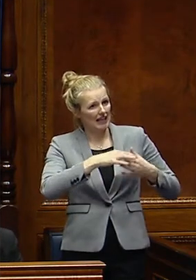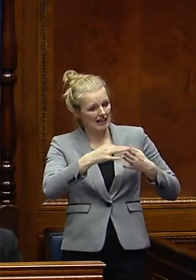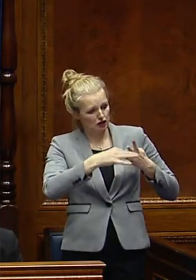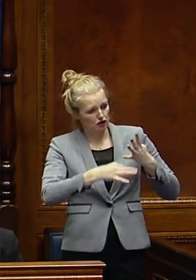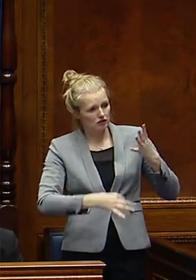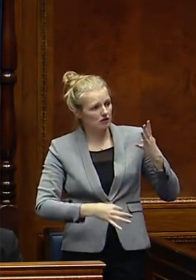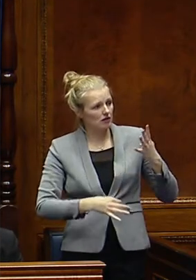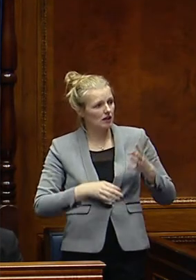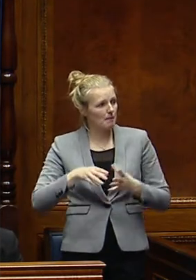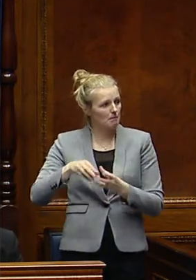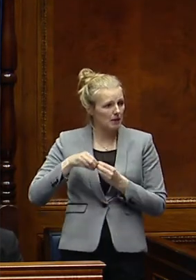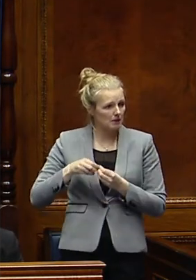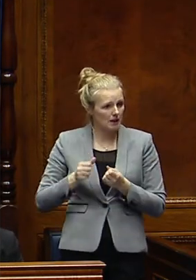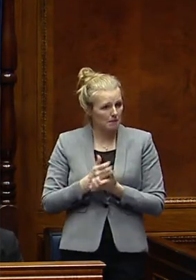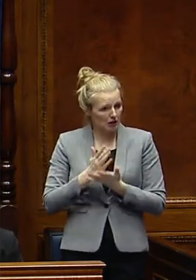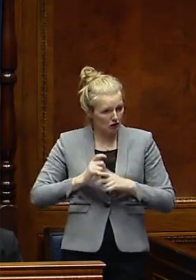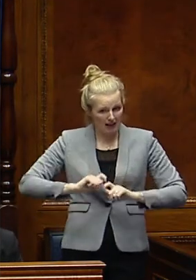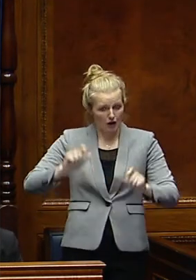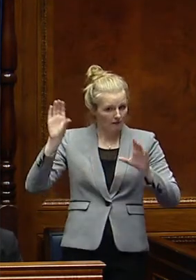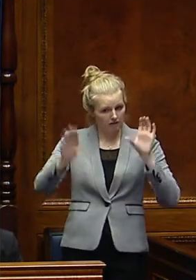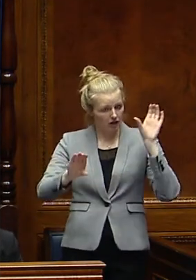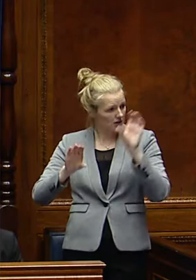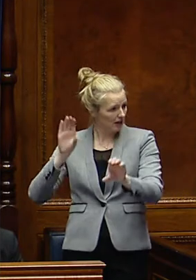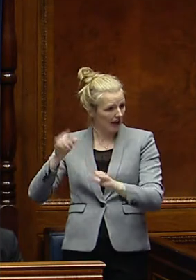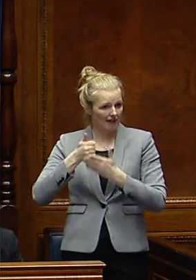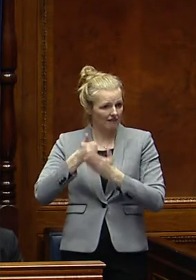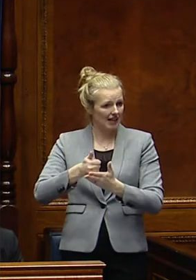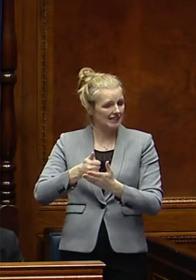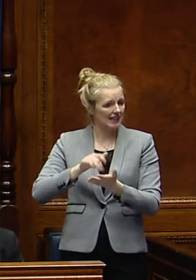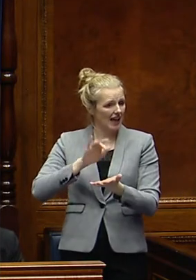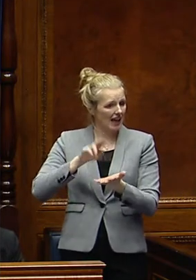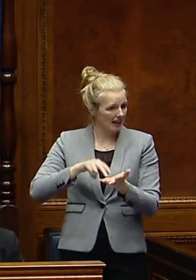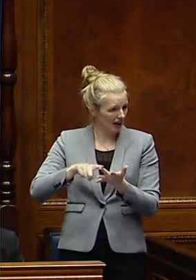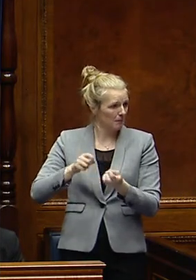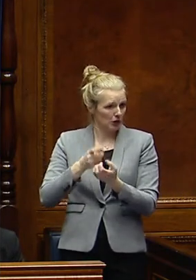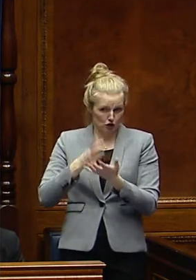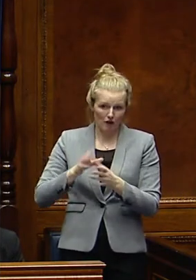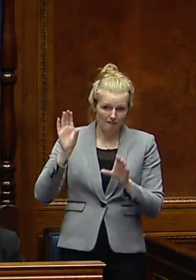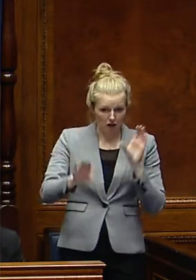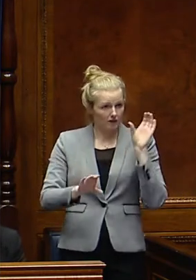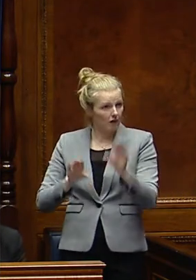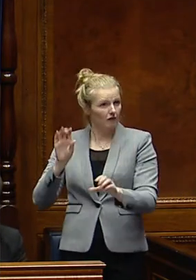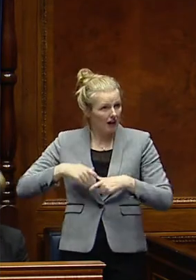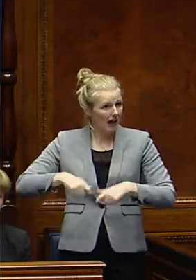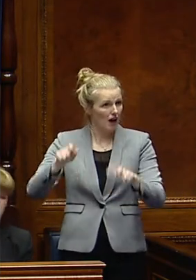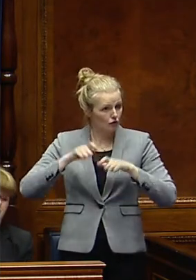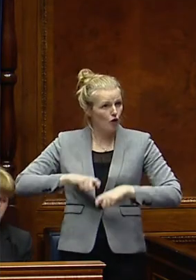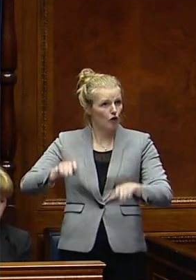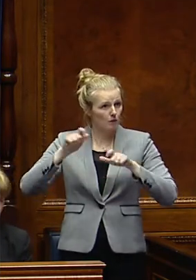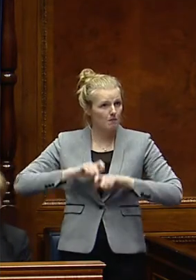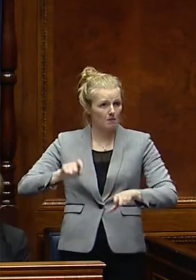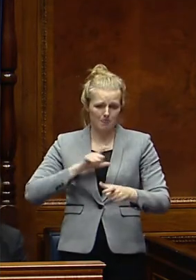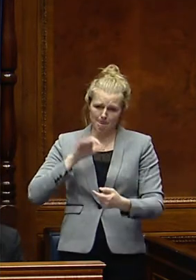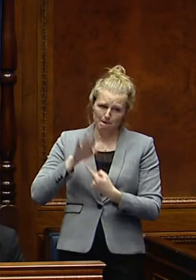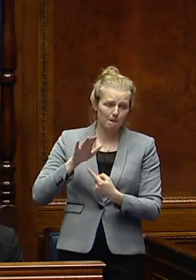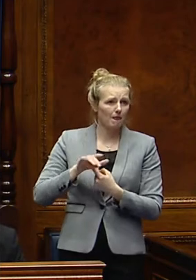forward, is to continue the vital funding to the advice sector that they have been receiving on an annual basis, because it is